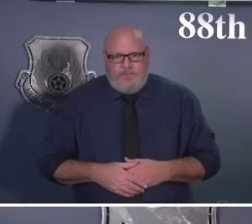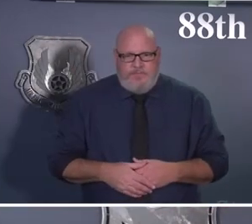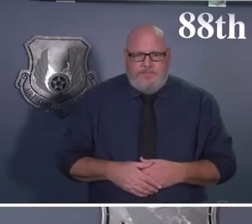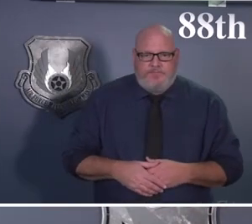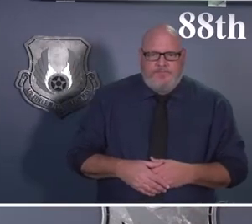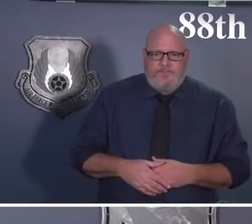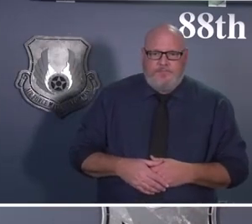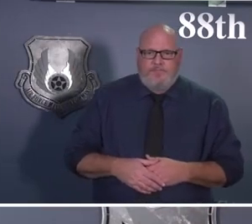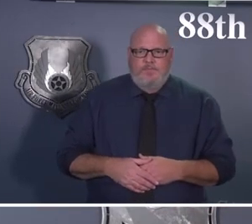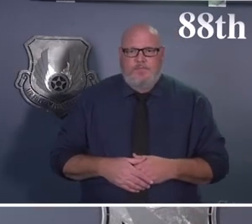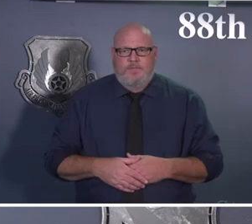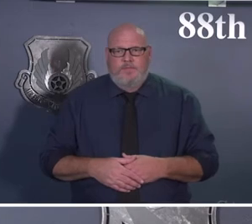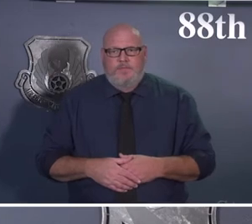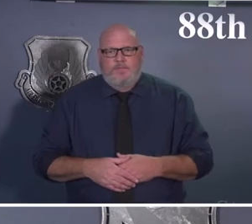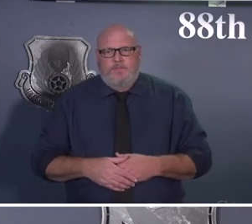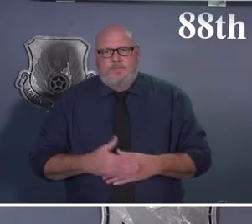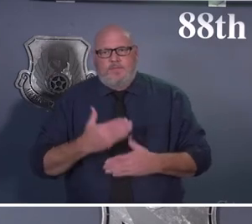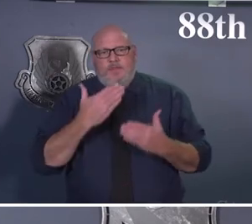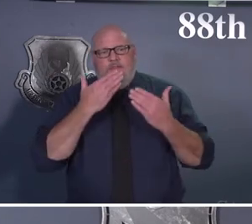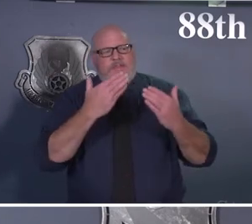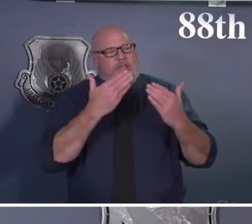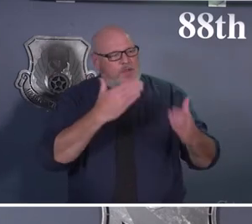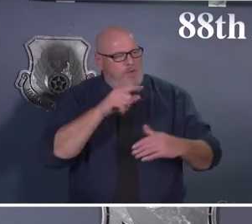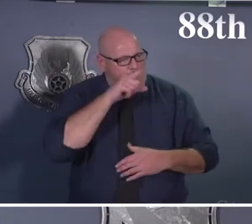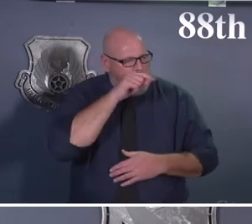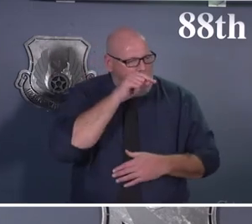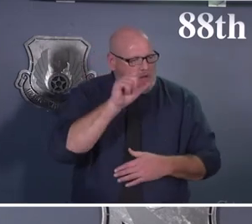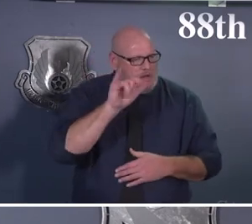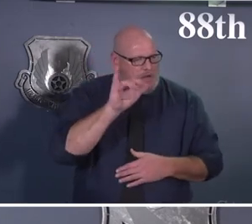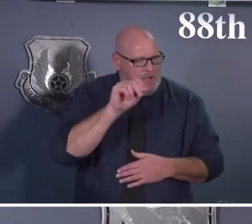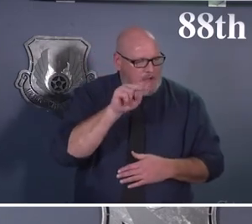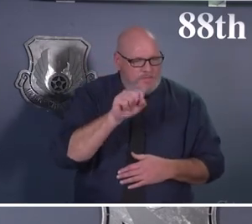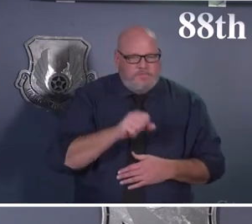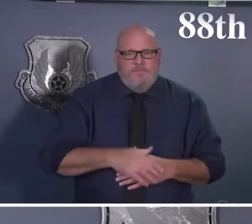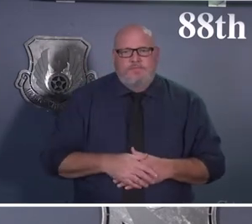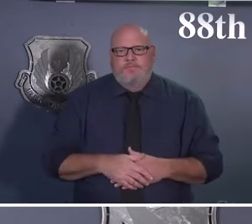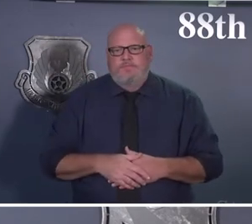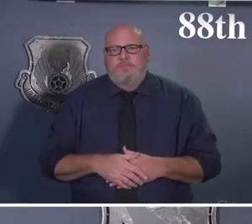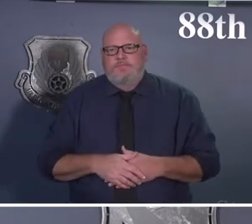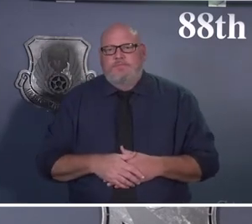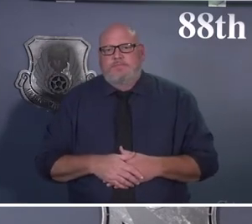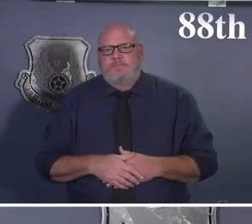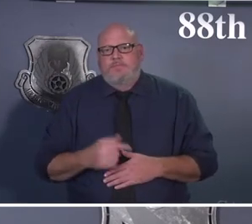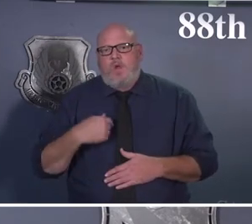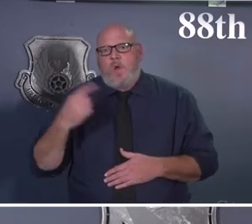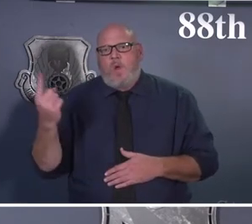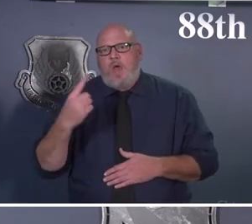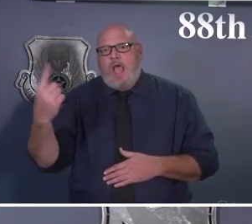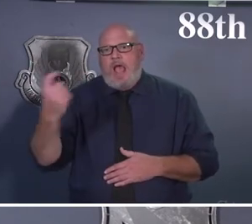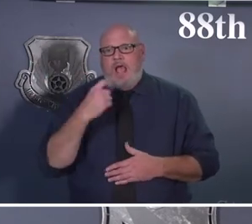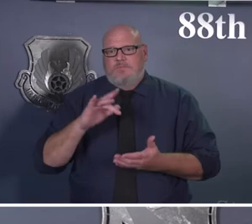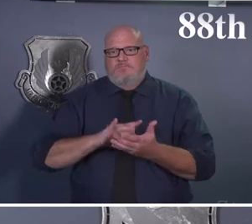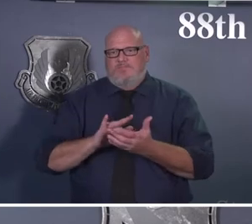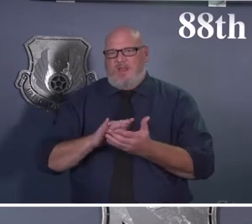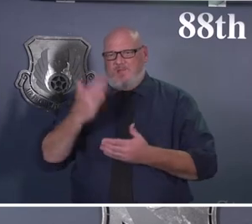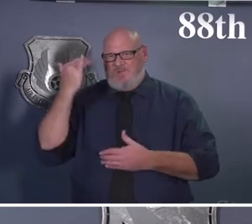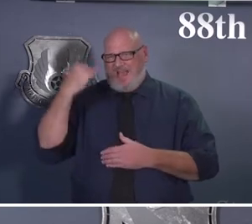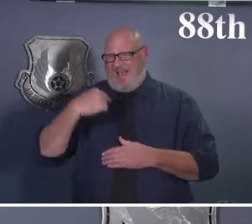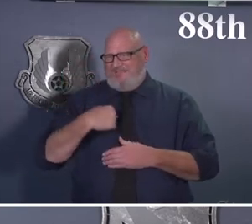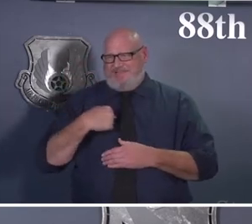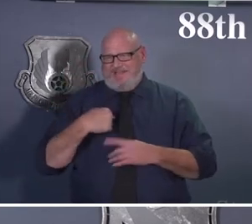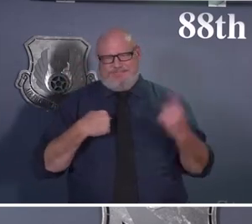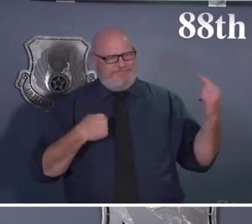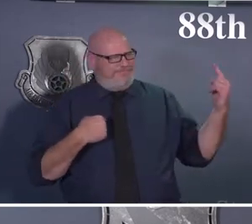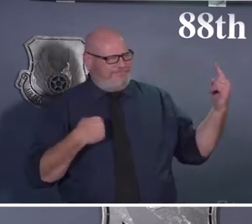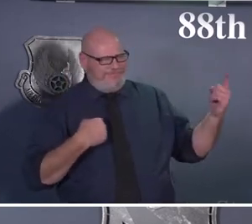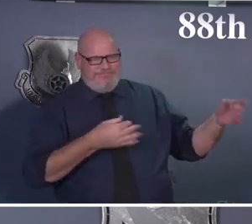Yeah, appreciate it, Colonel Lyons. You know, I could always take a shot at those, but whenever we've got the experts in the room, I'd much rather put them